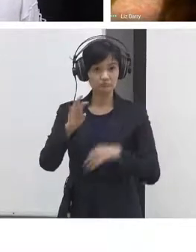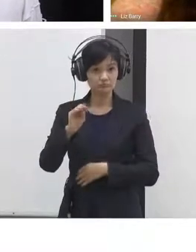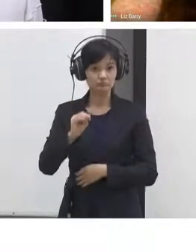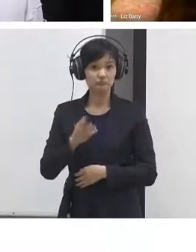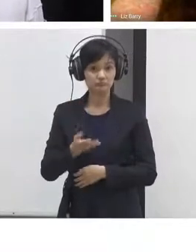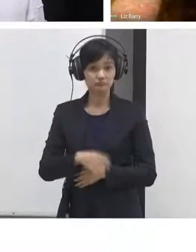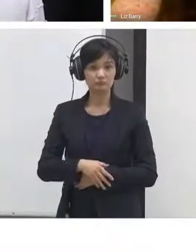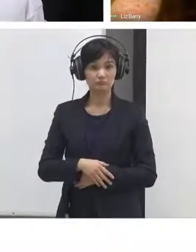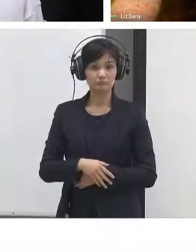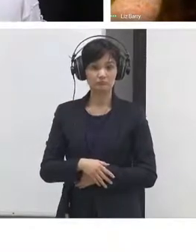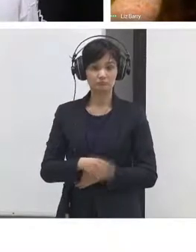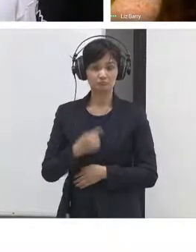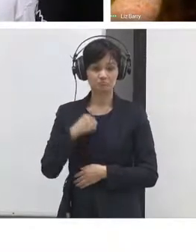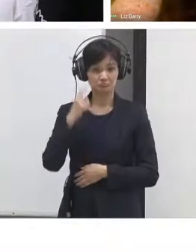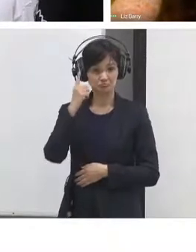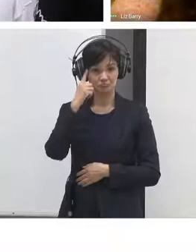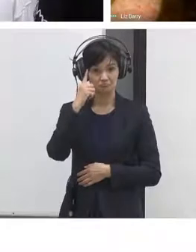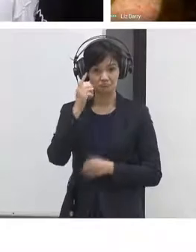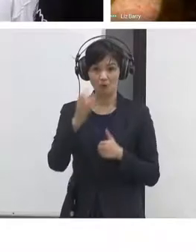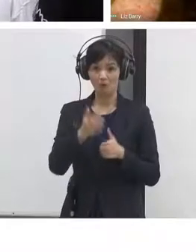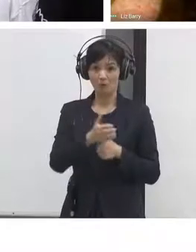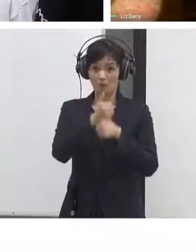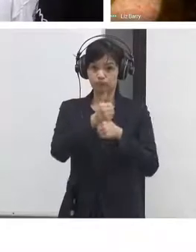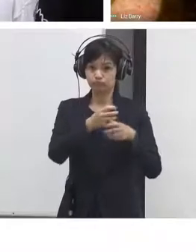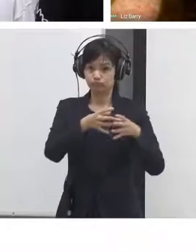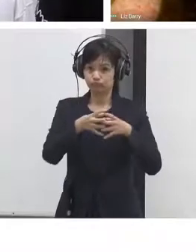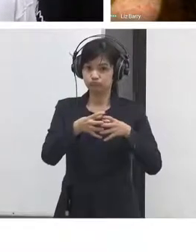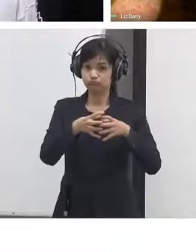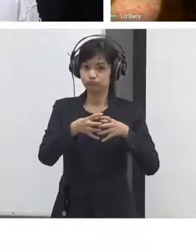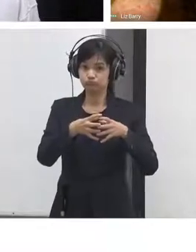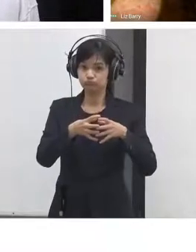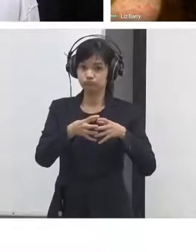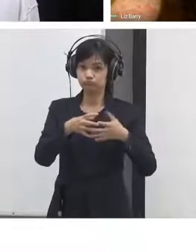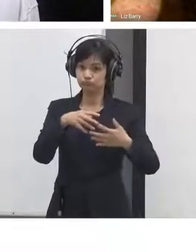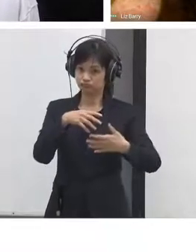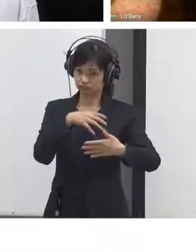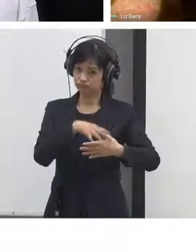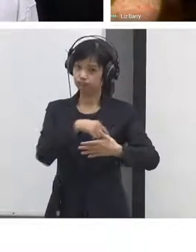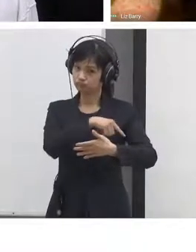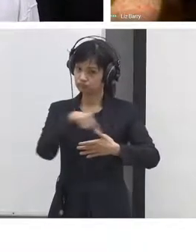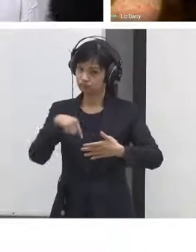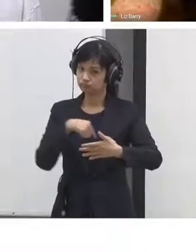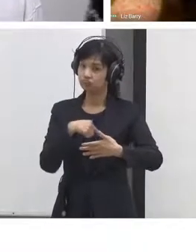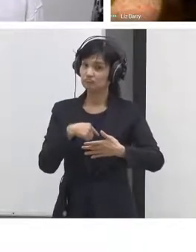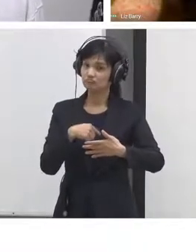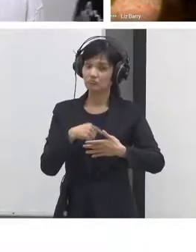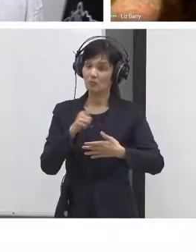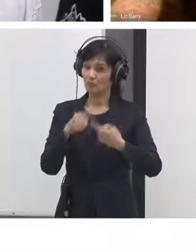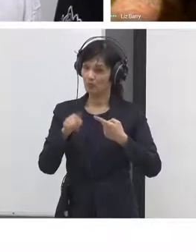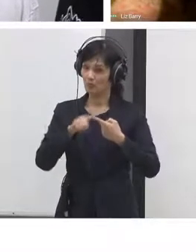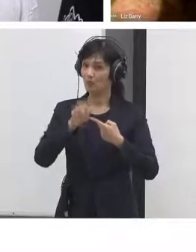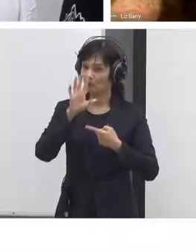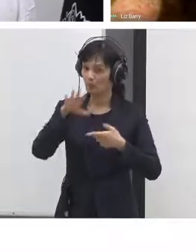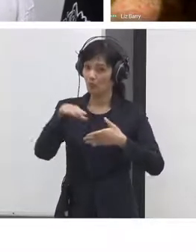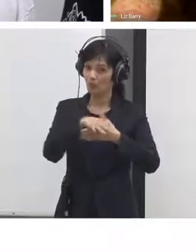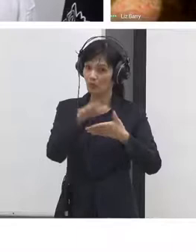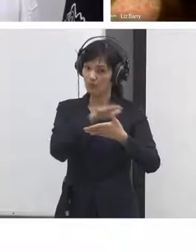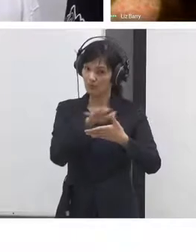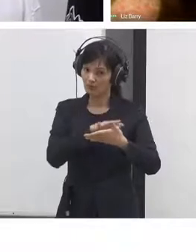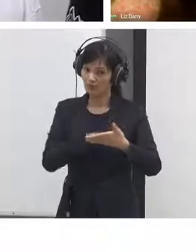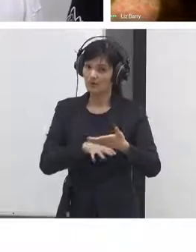we have a lot of documents about governance in the community